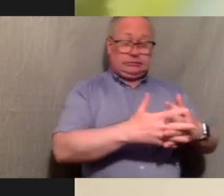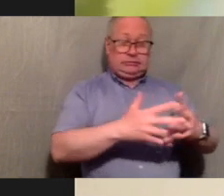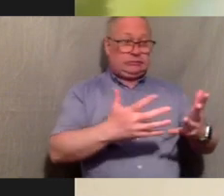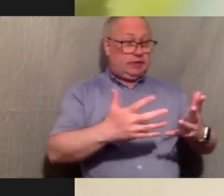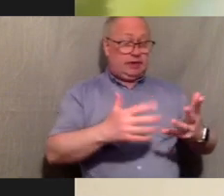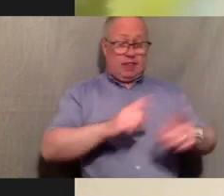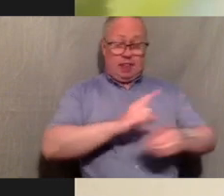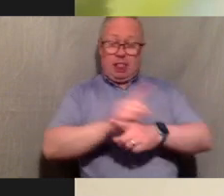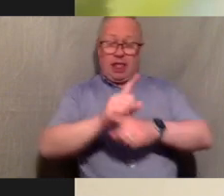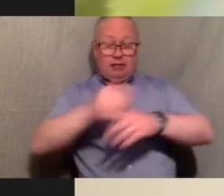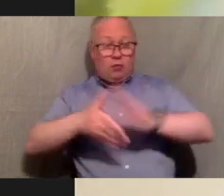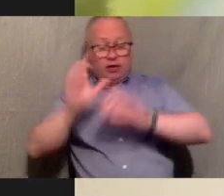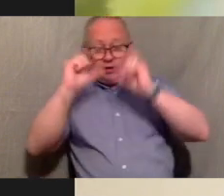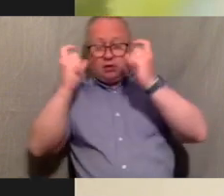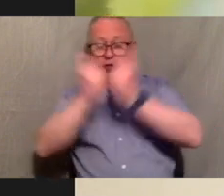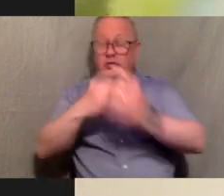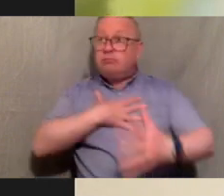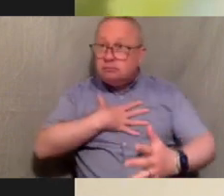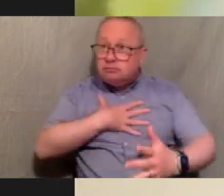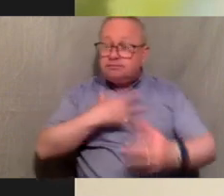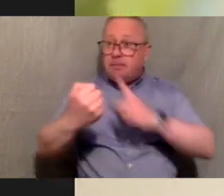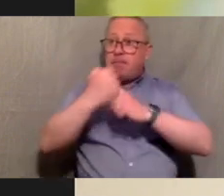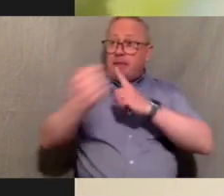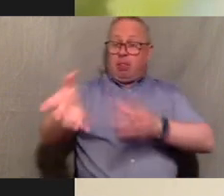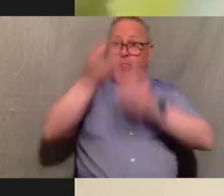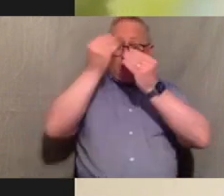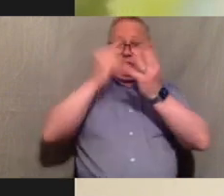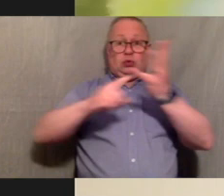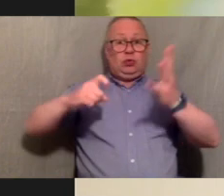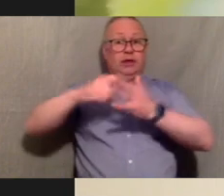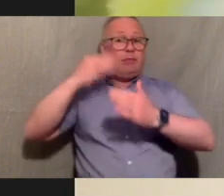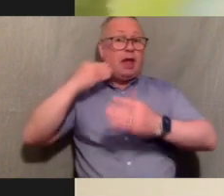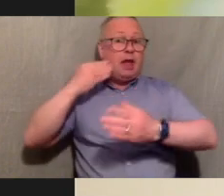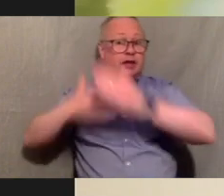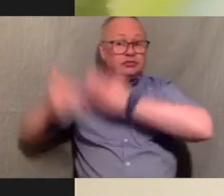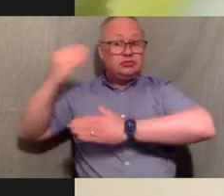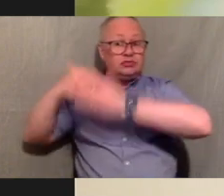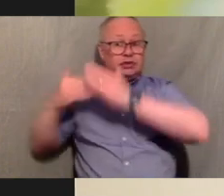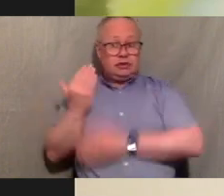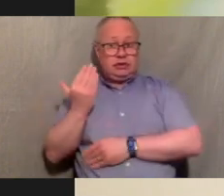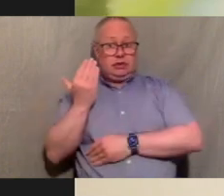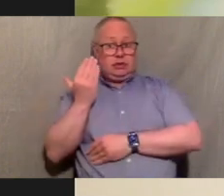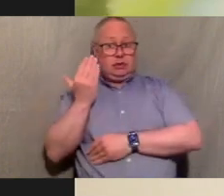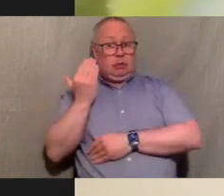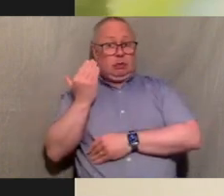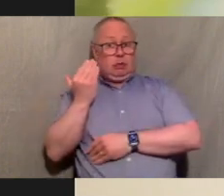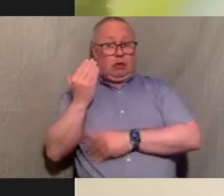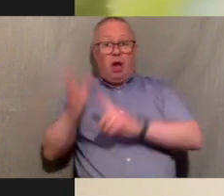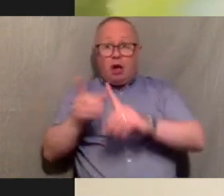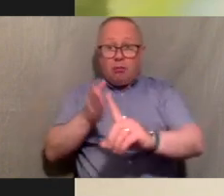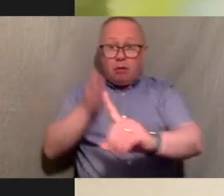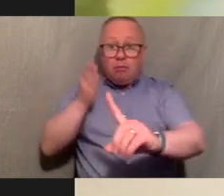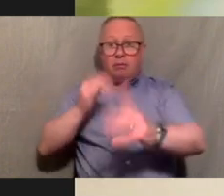for you to find out about the place you live in it shouldn't like i was so excited even recently i've only just found out about the st andrew square thing and now i'm like oh wow there's more